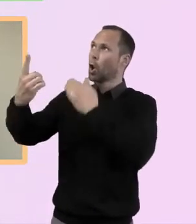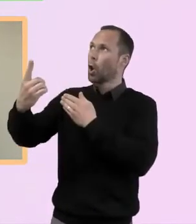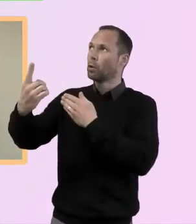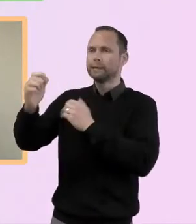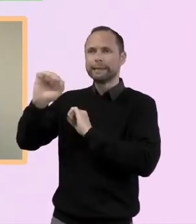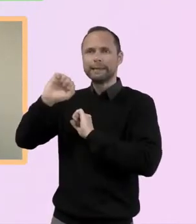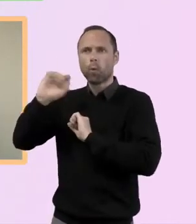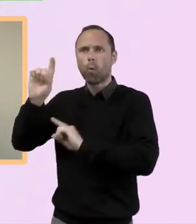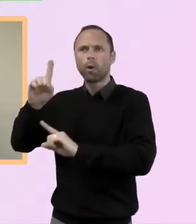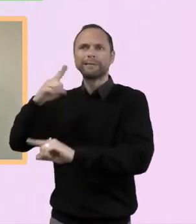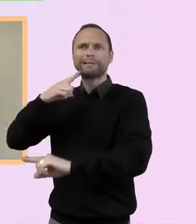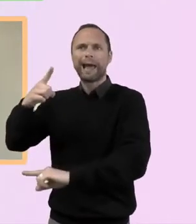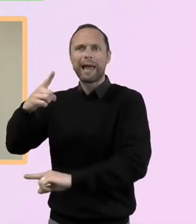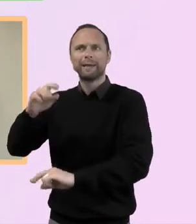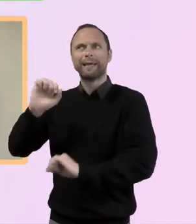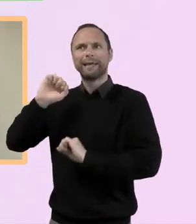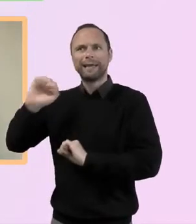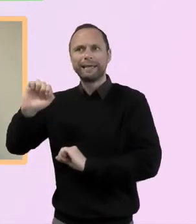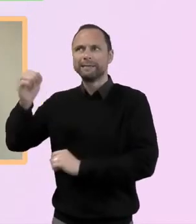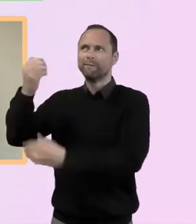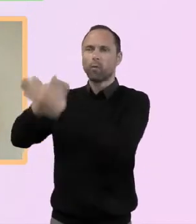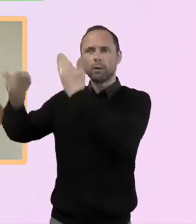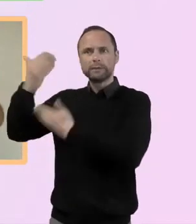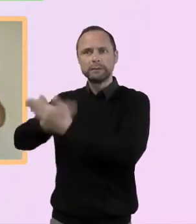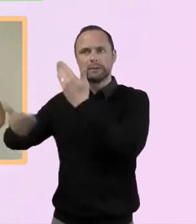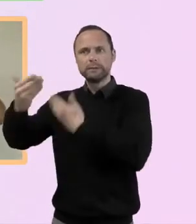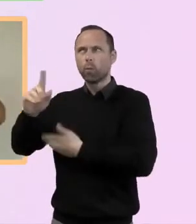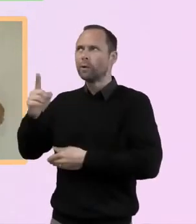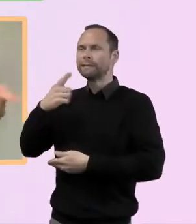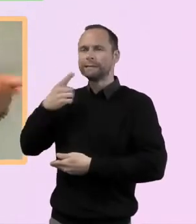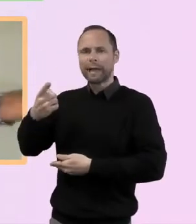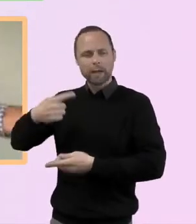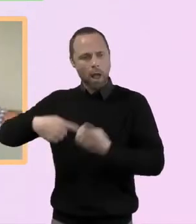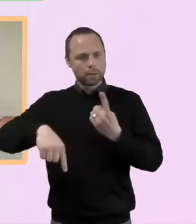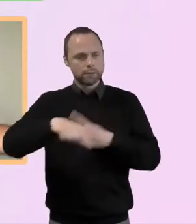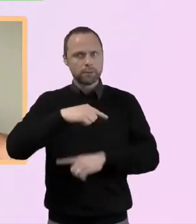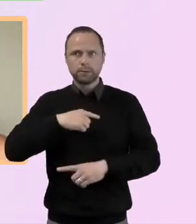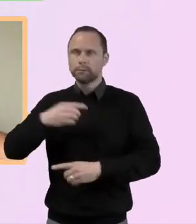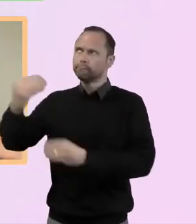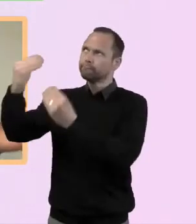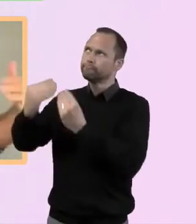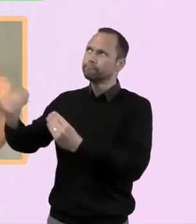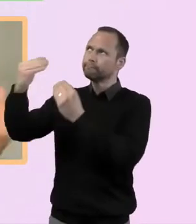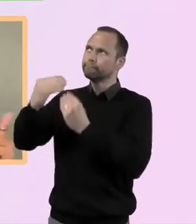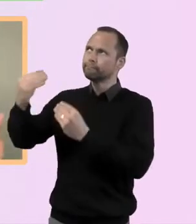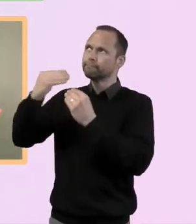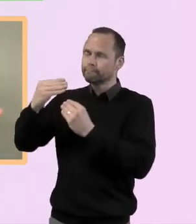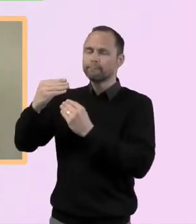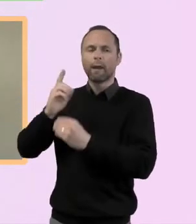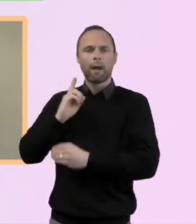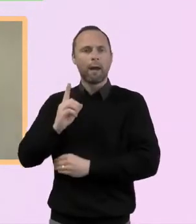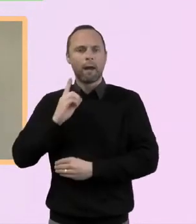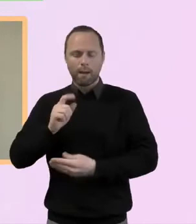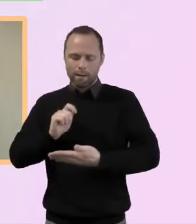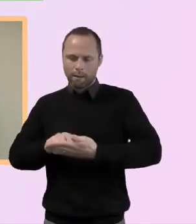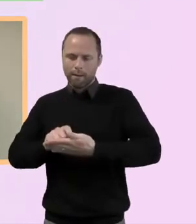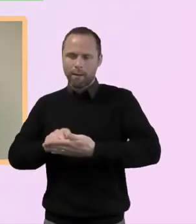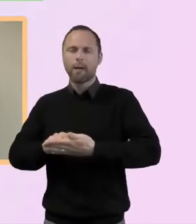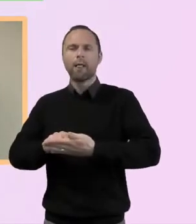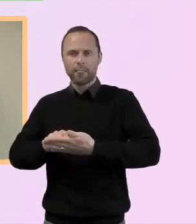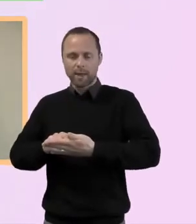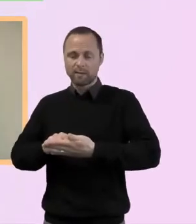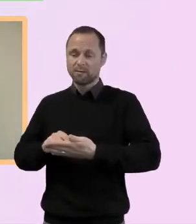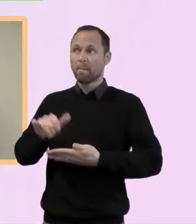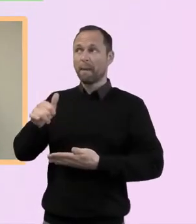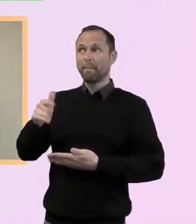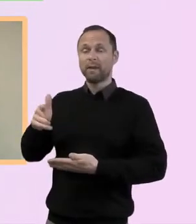to the voice of God. What is God saying to us as leaders, but as the church, as the people of what's next? And it might be a season of rest,